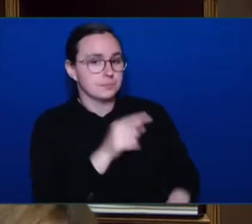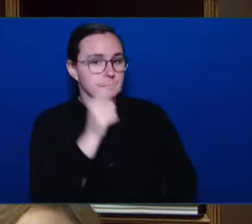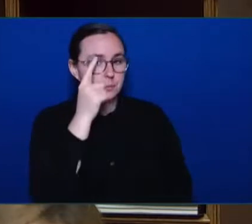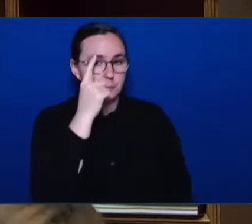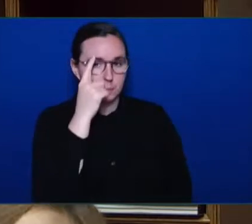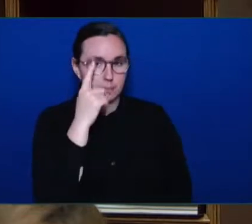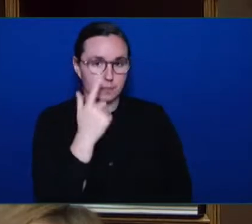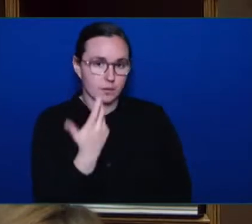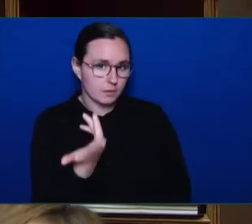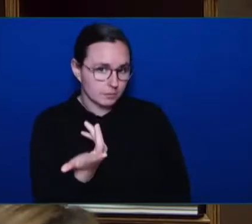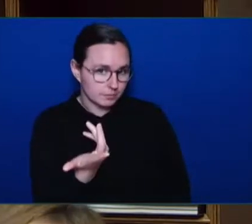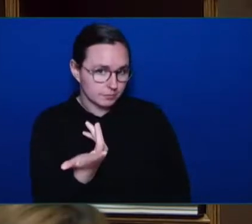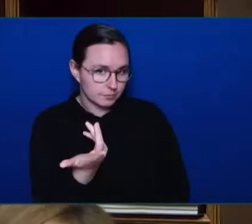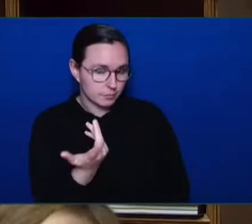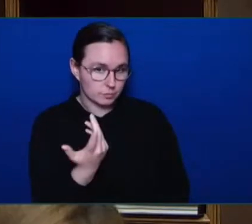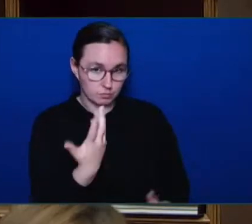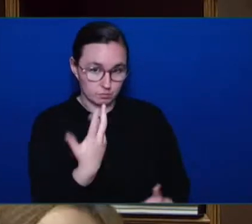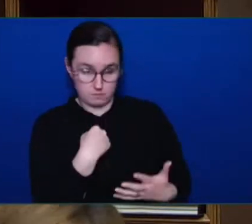rights.